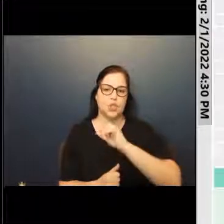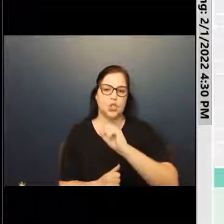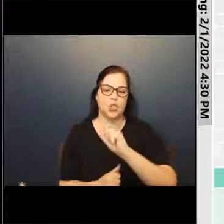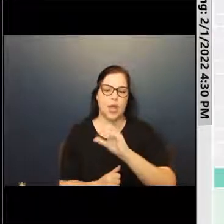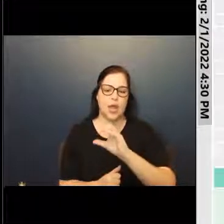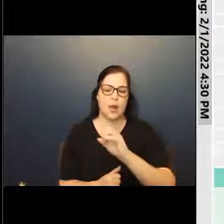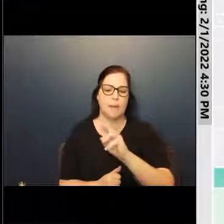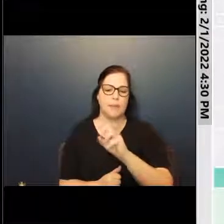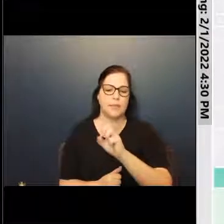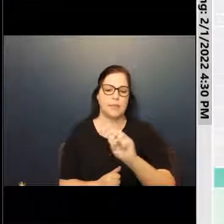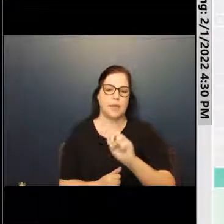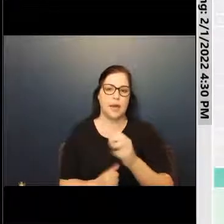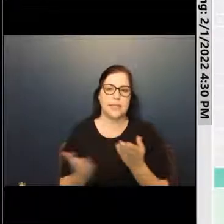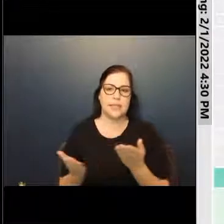here.